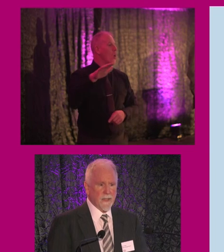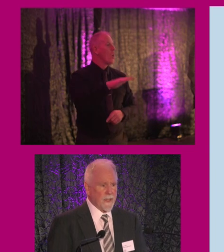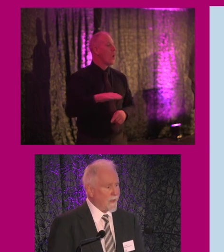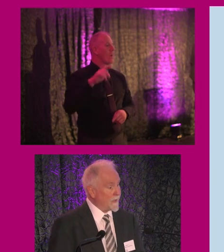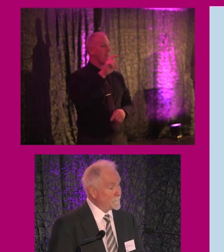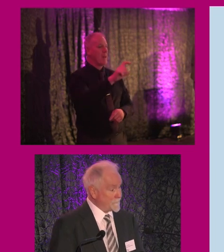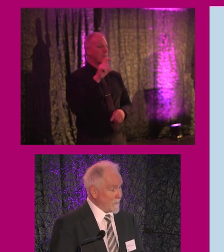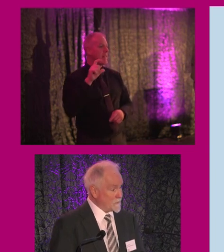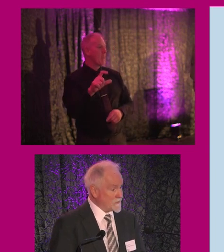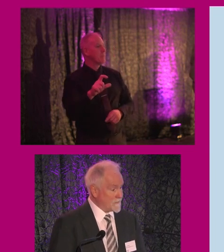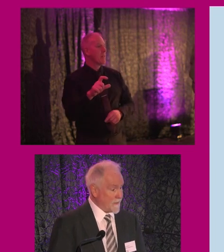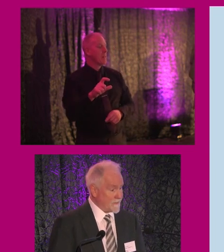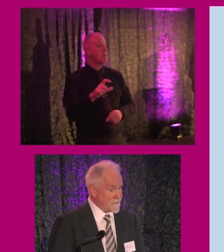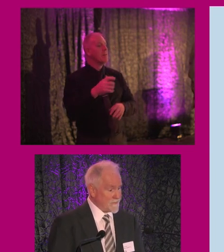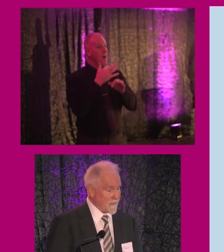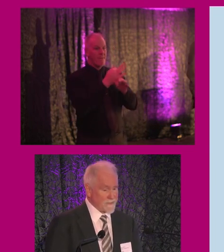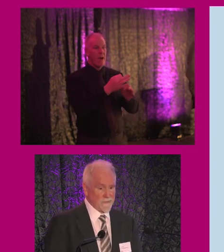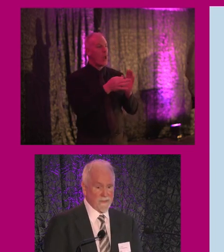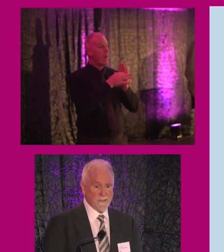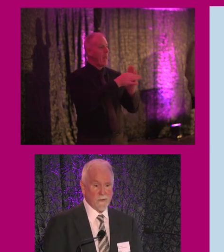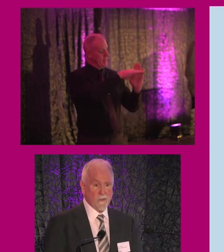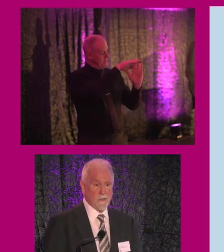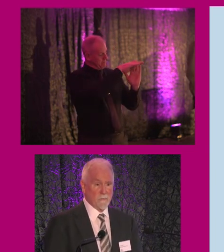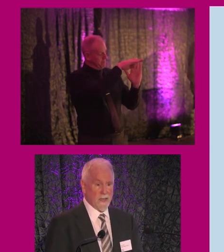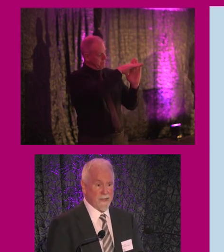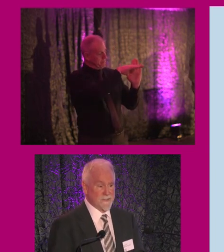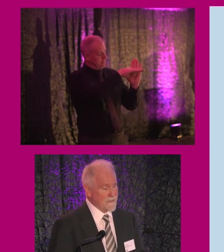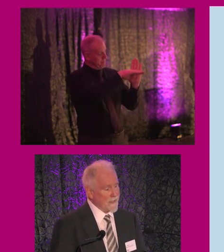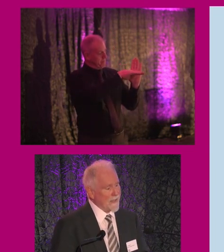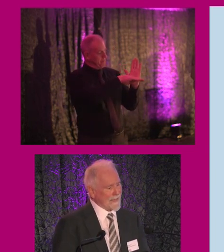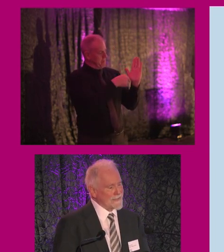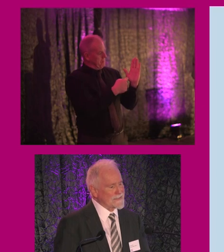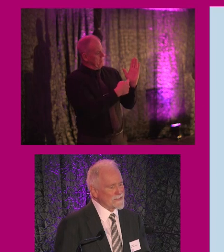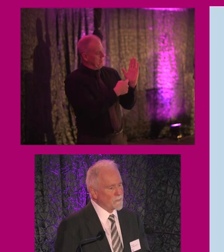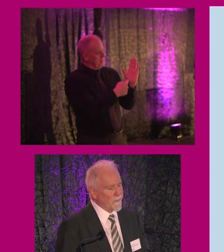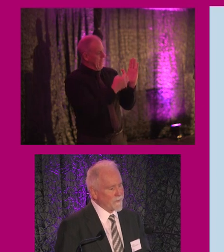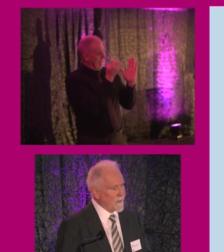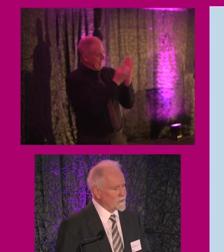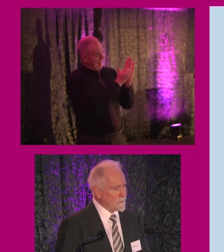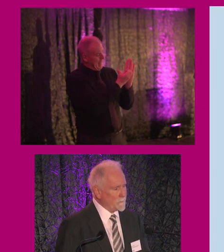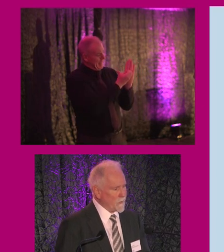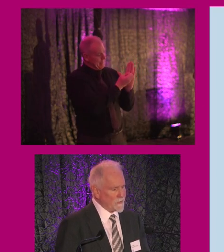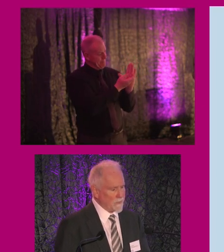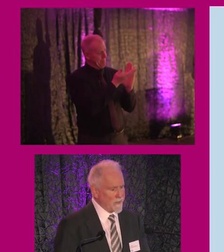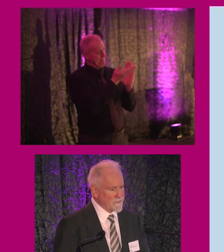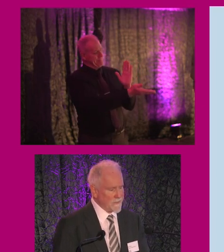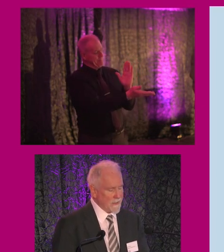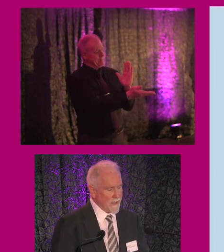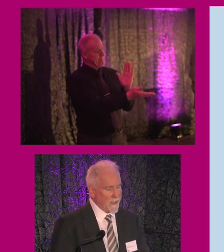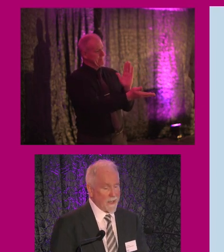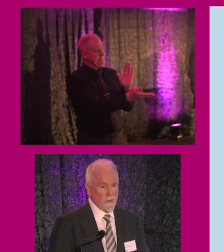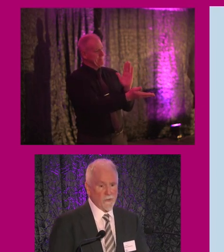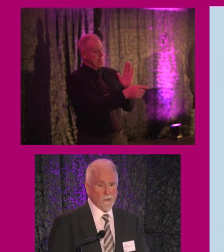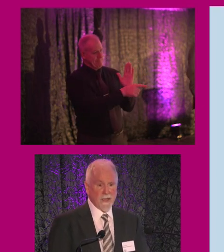followed the guidance, as in the local compliance, and this is what they actually put in place.